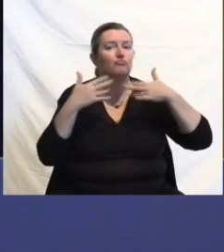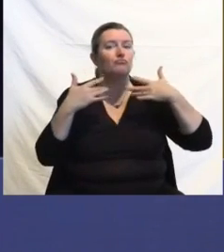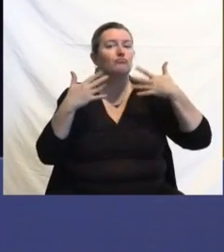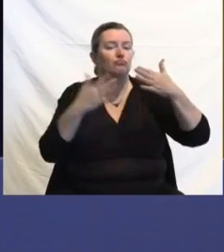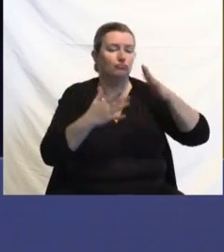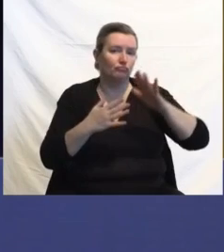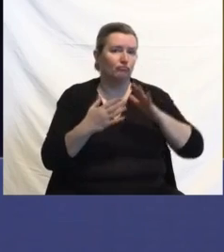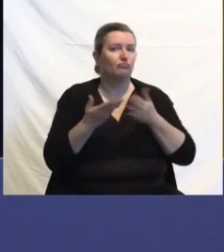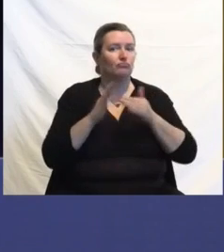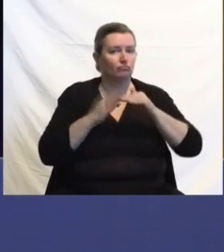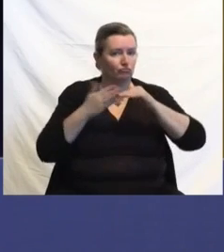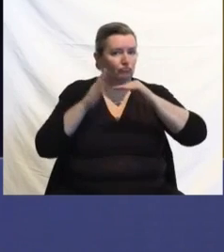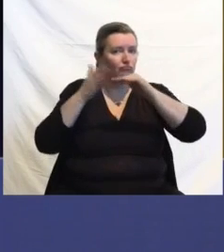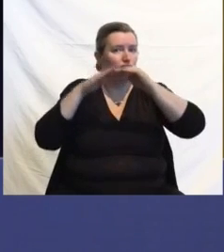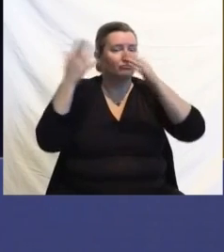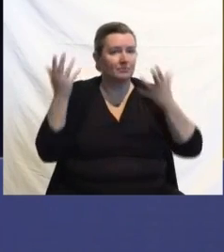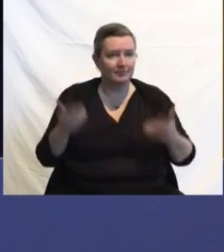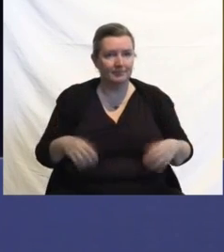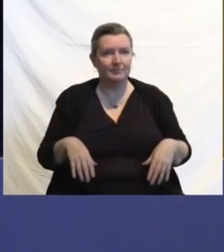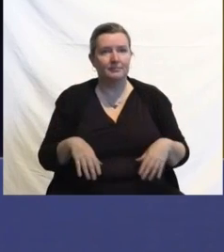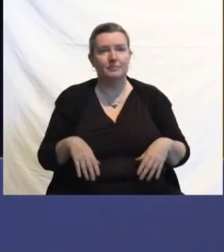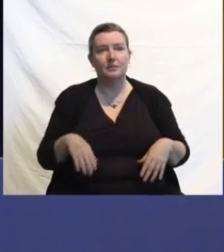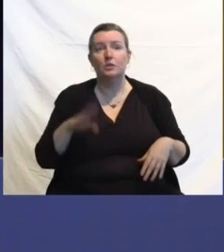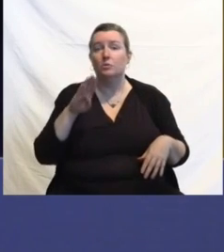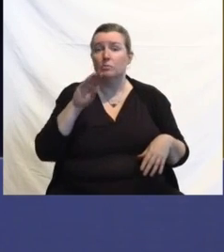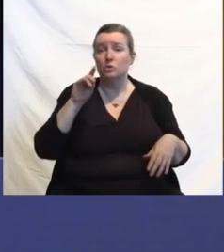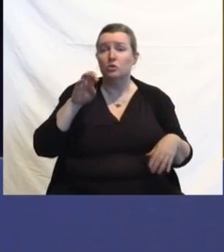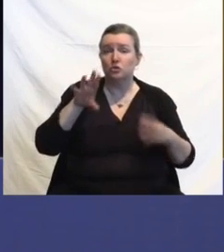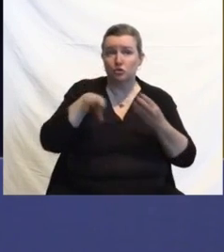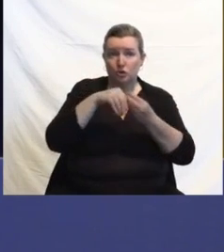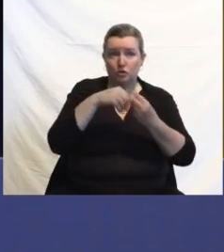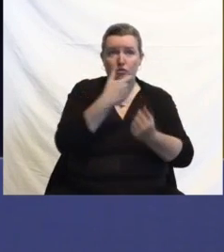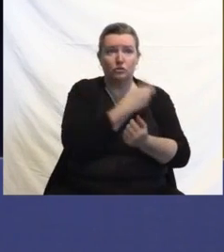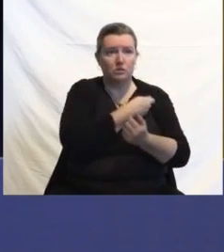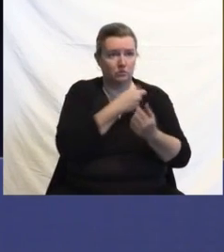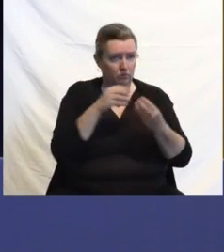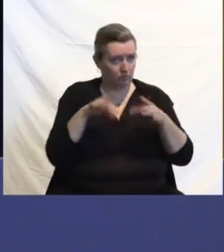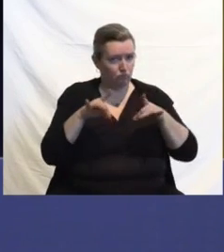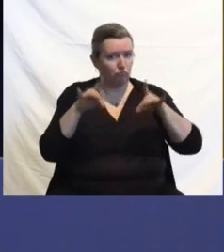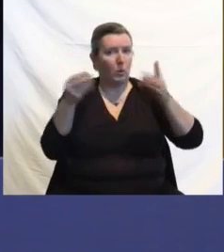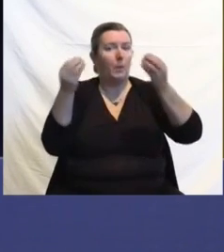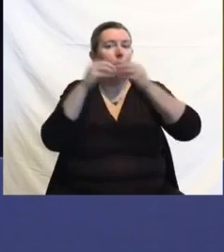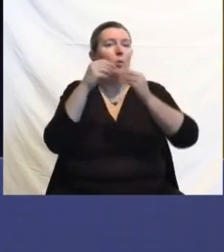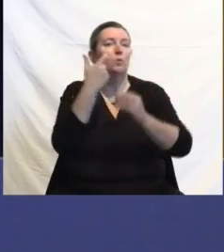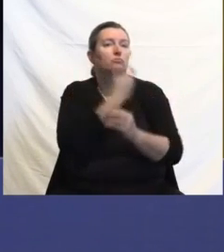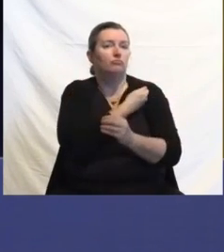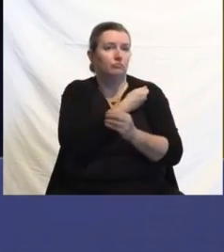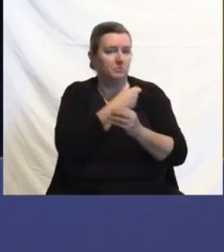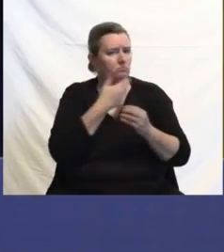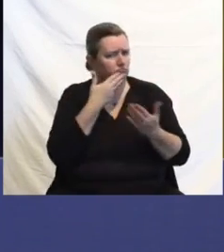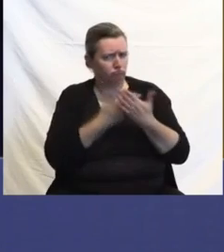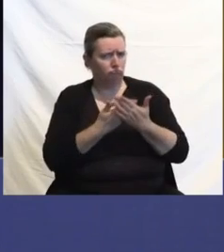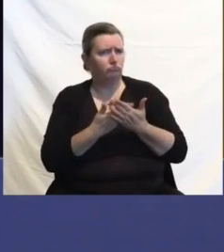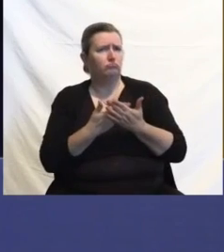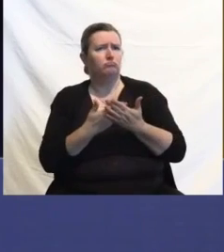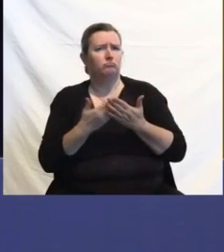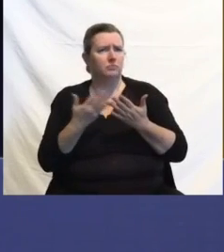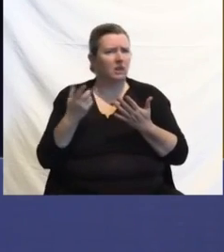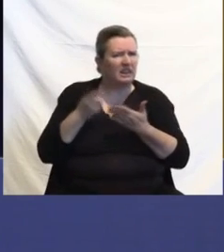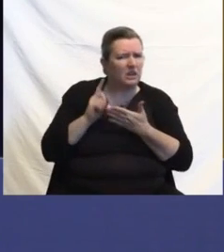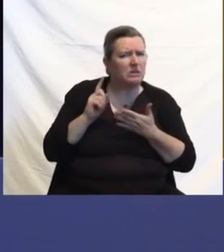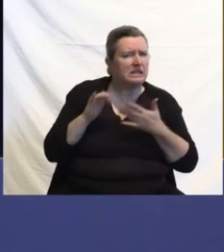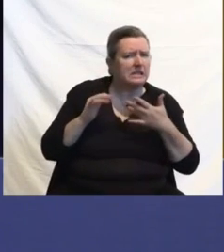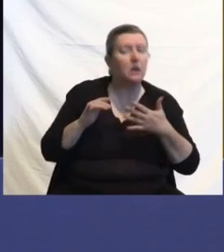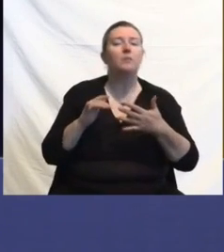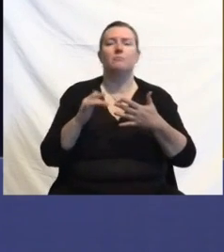The booster uptake Judy and Tina has started to pick up at a better pace. I think we're happier about that than we were a week ago, but it's still not where it needs